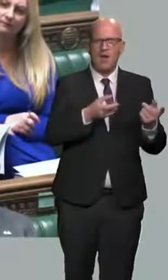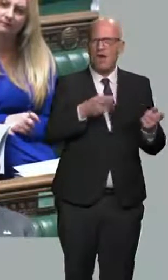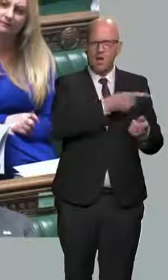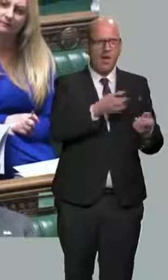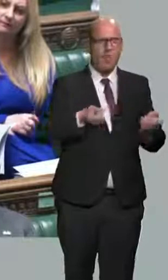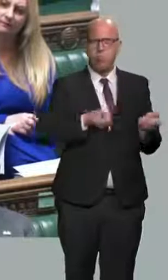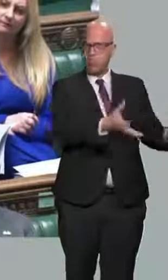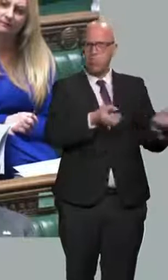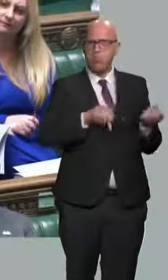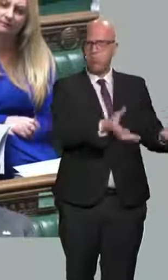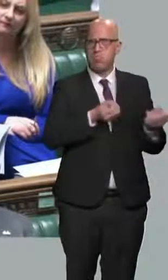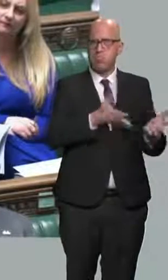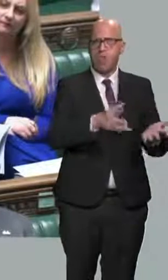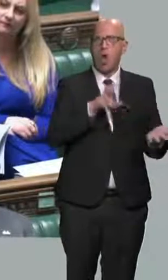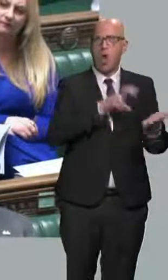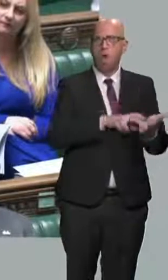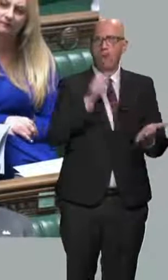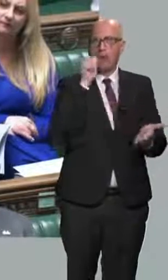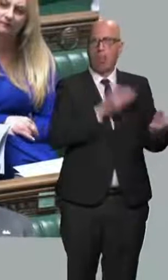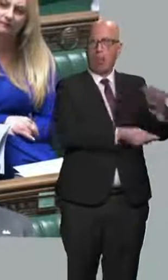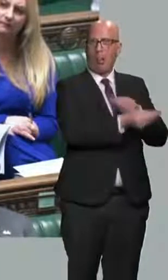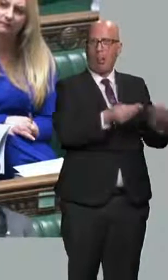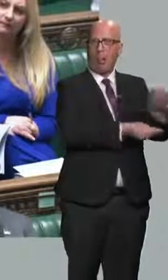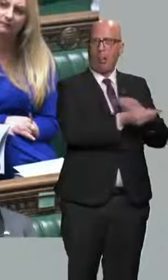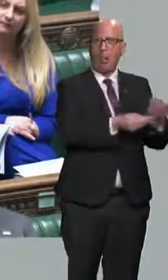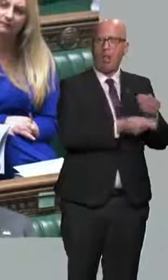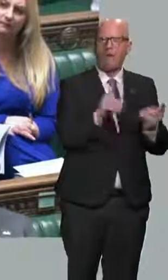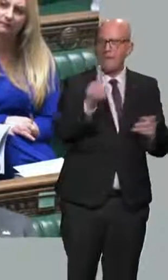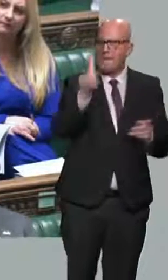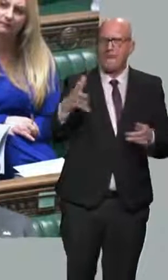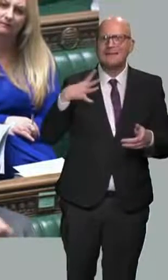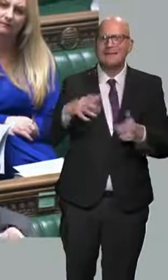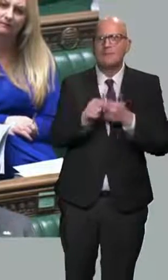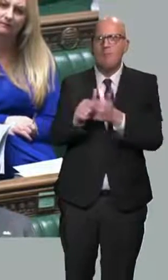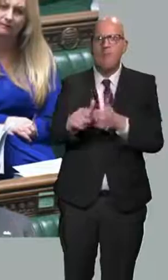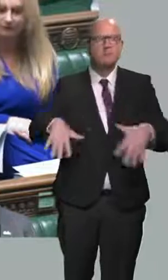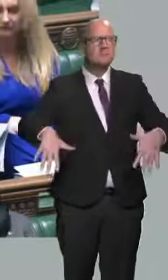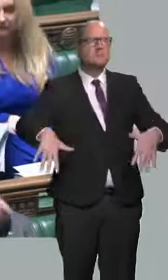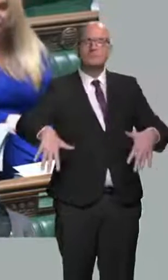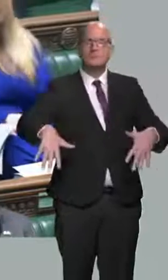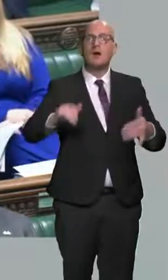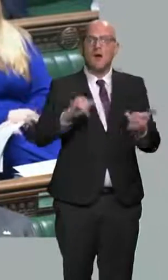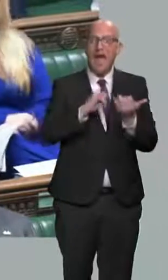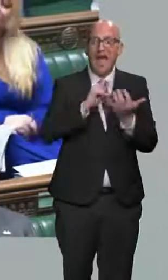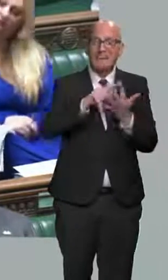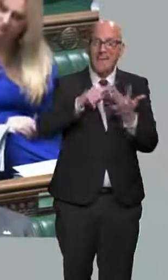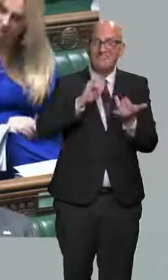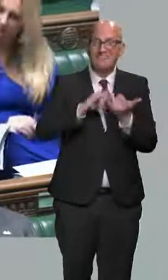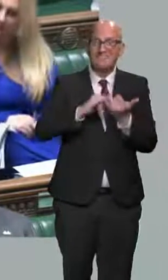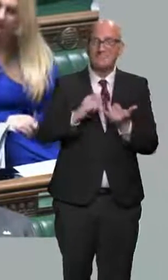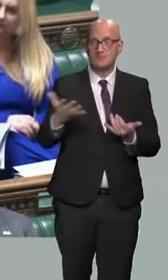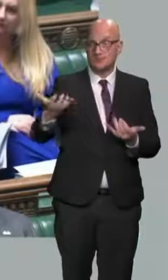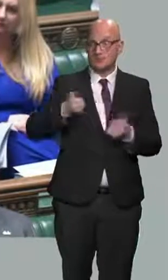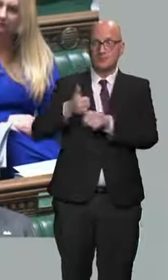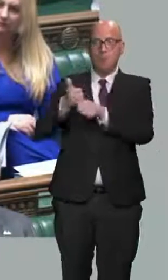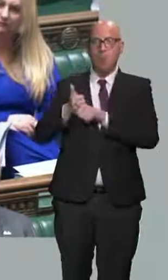contracts, while some people were entirely excluded from support. Now those who got support under SAIS are expected to pay tax on it, just